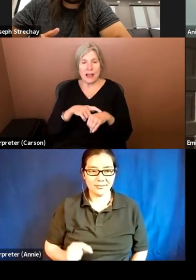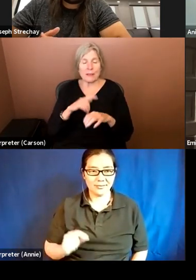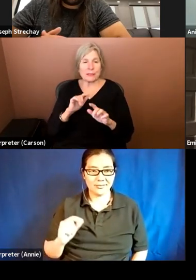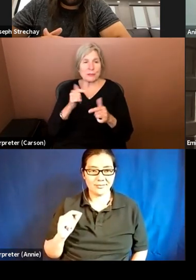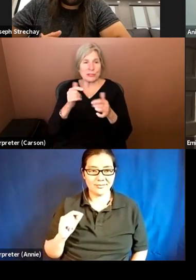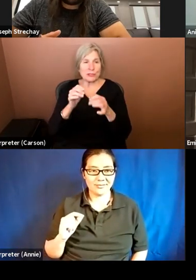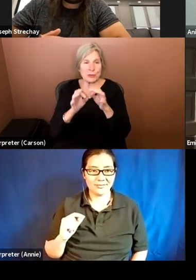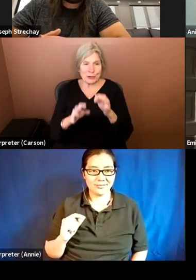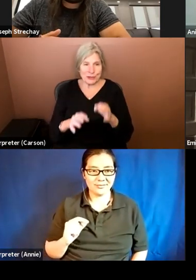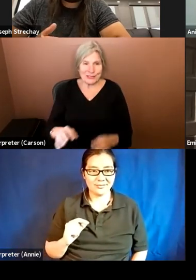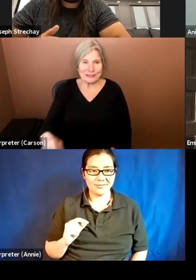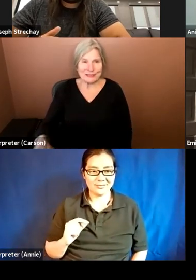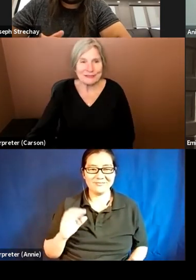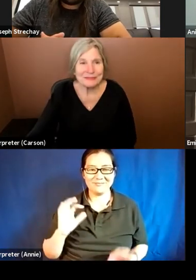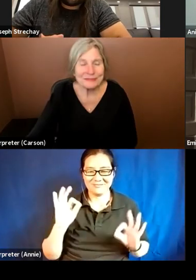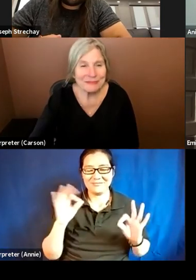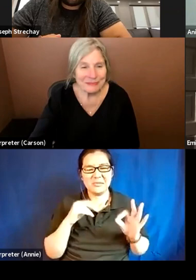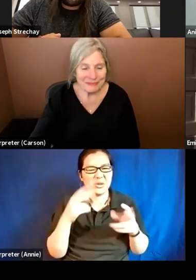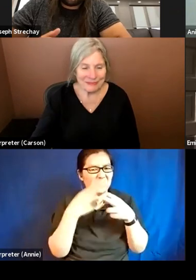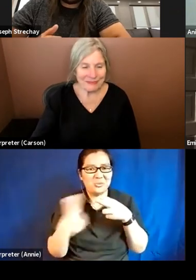A very brief part in common.